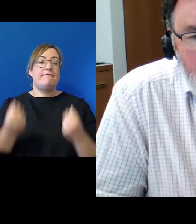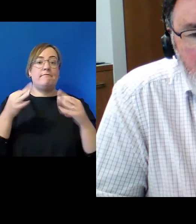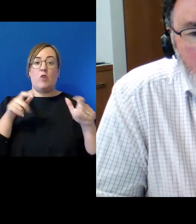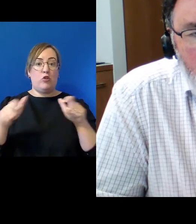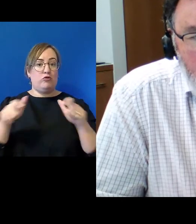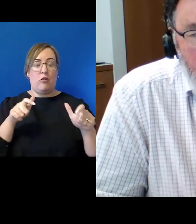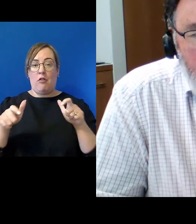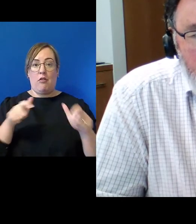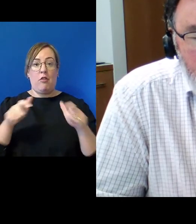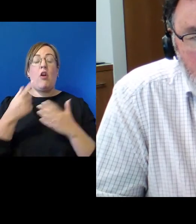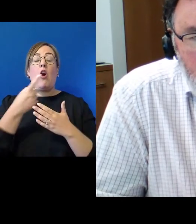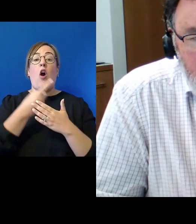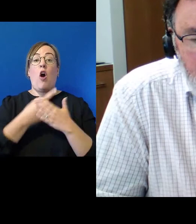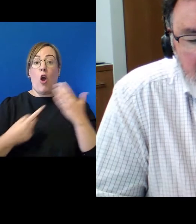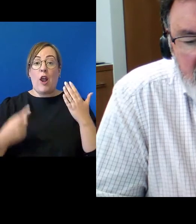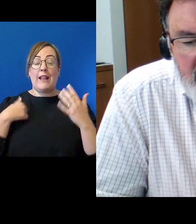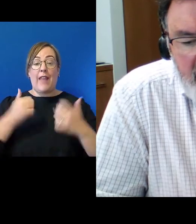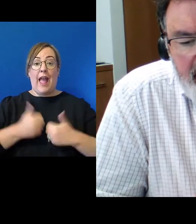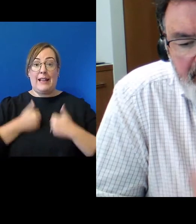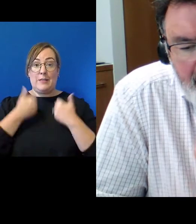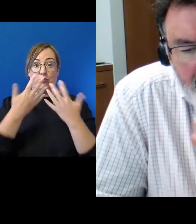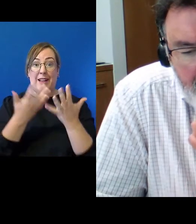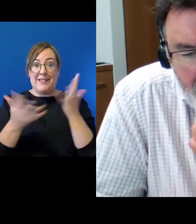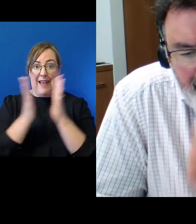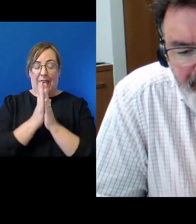did so only by express consent.